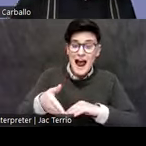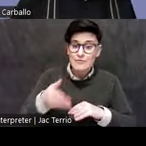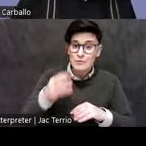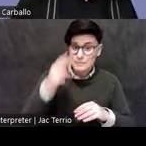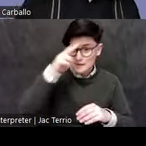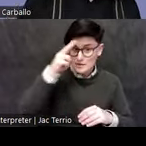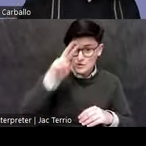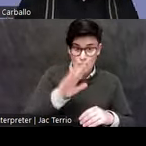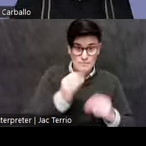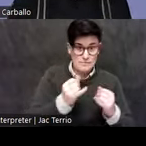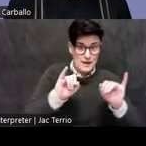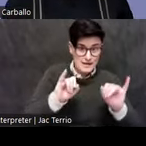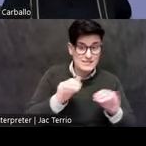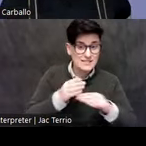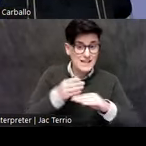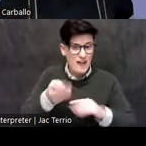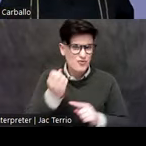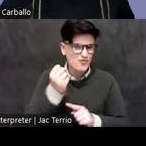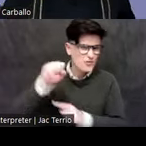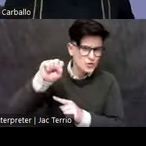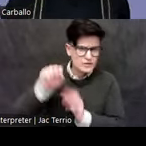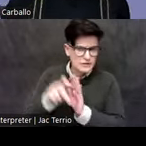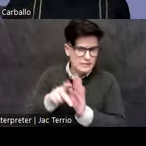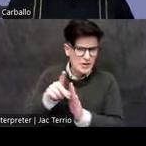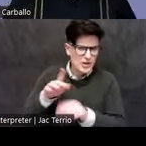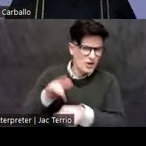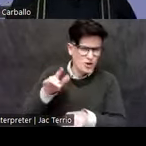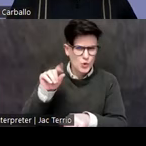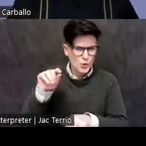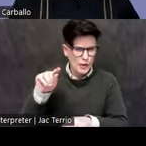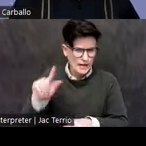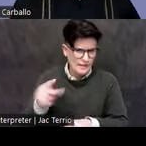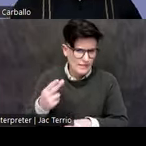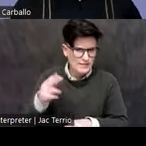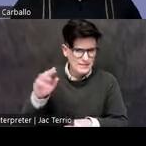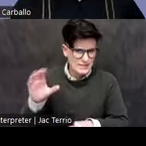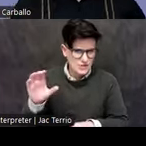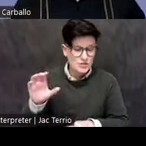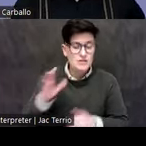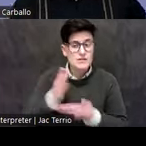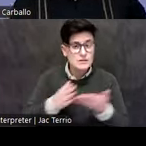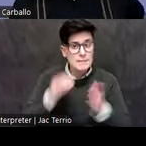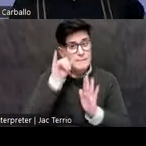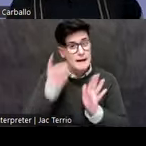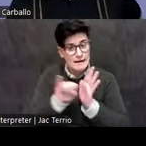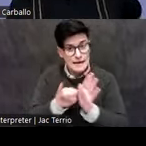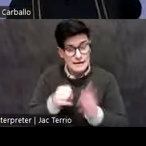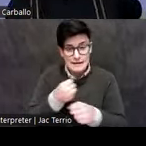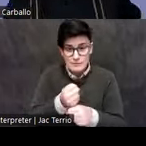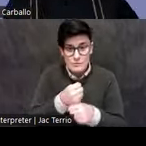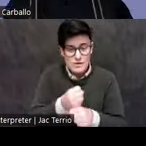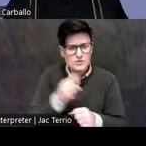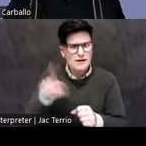the revolutionary period of the early 20th century, some of the identity formation revolved around the